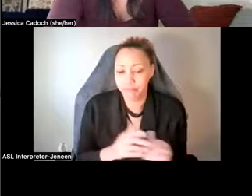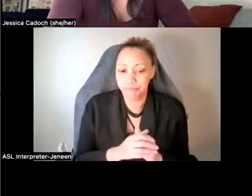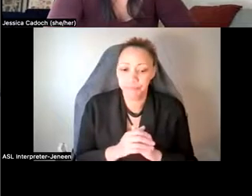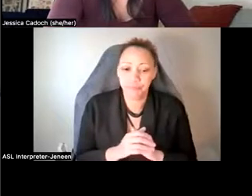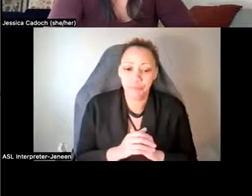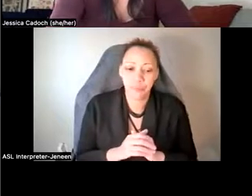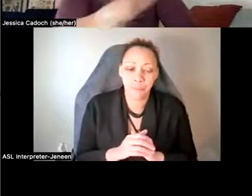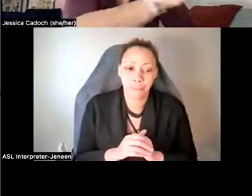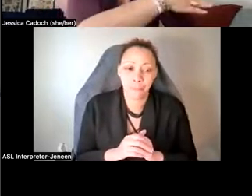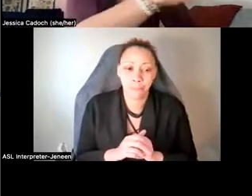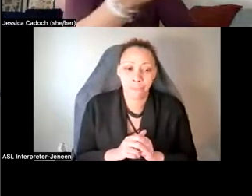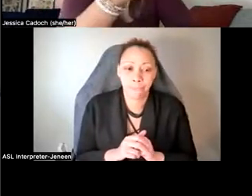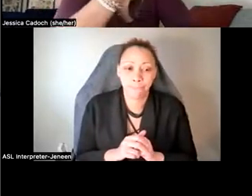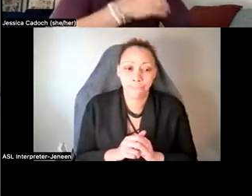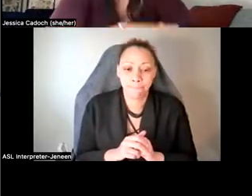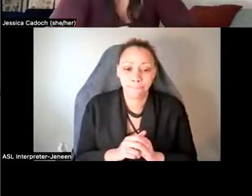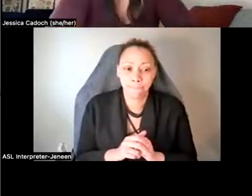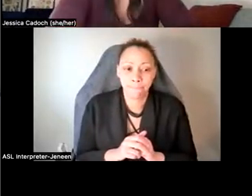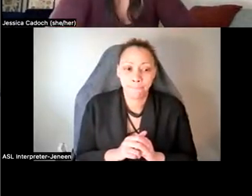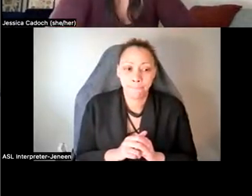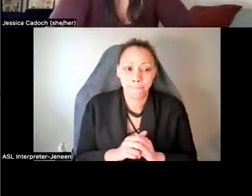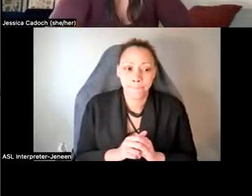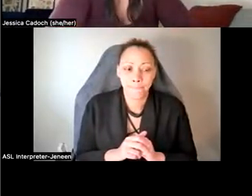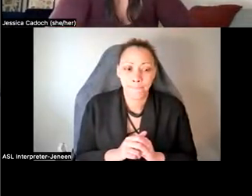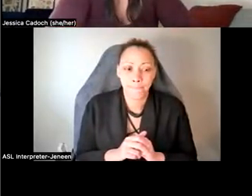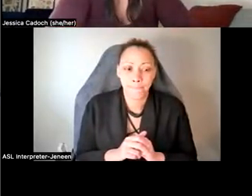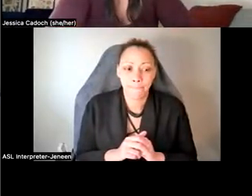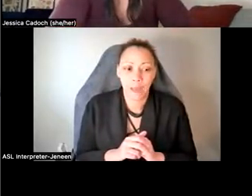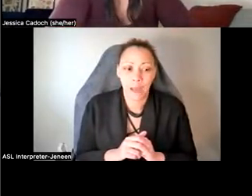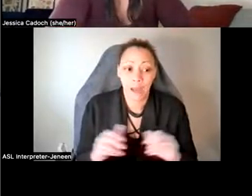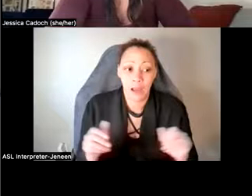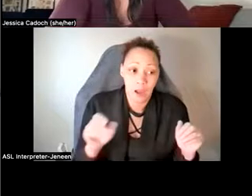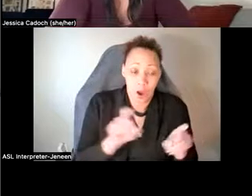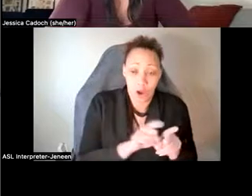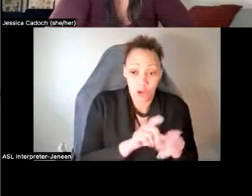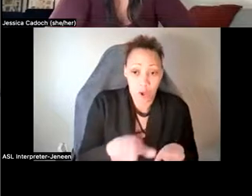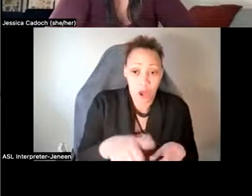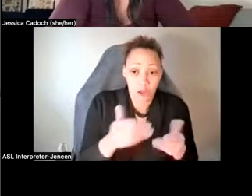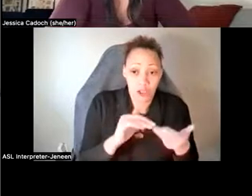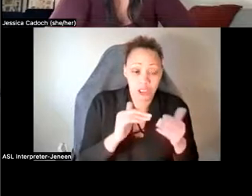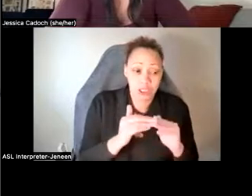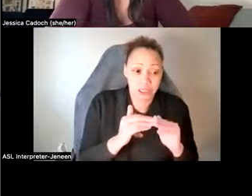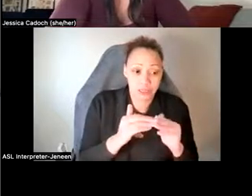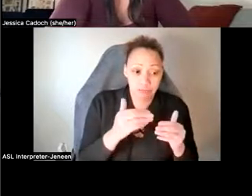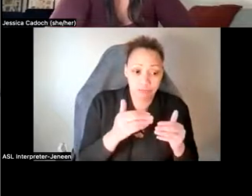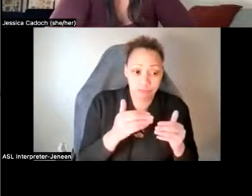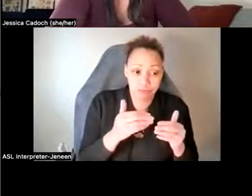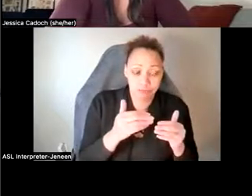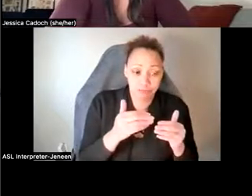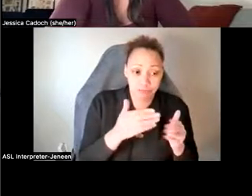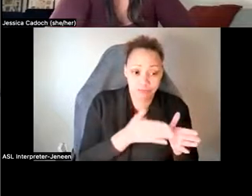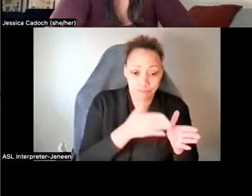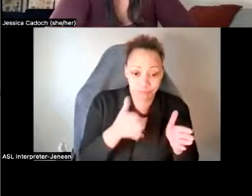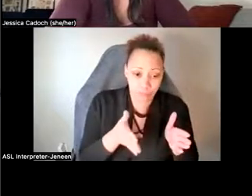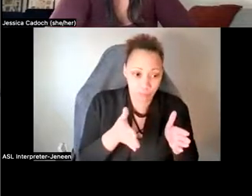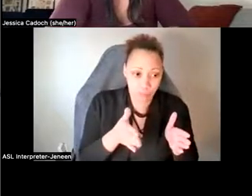Um, and then there's a series of other, uh, cities that have followed suit, um, that include, um, you